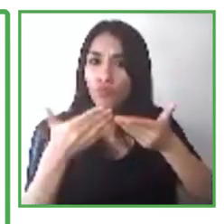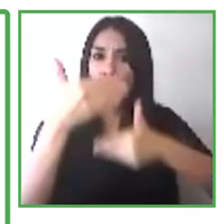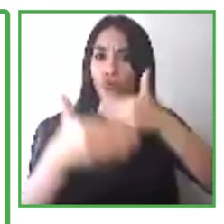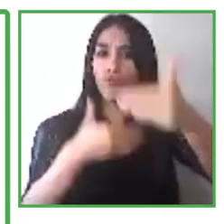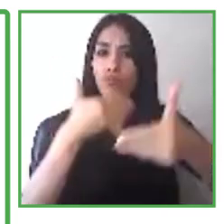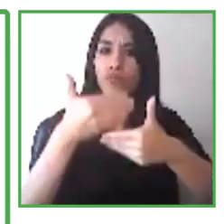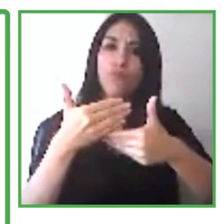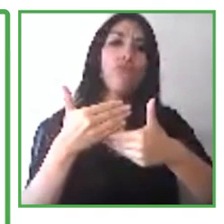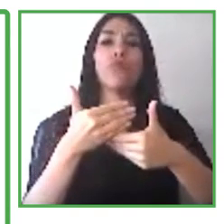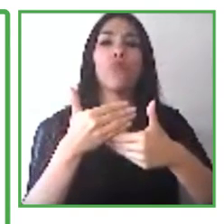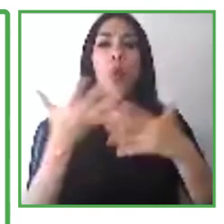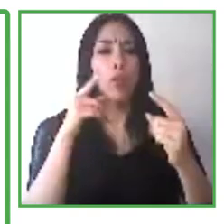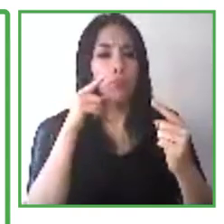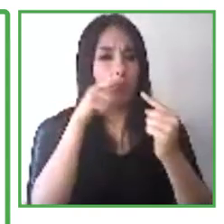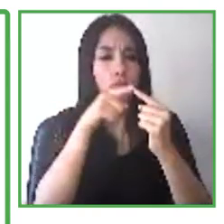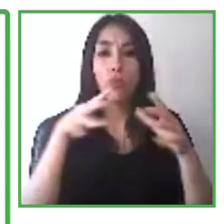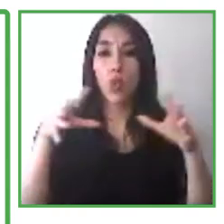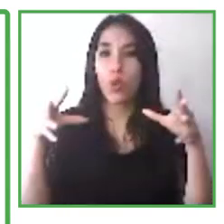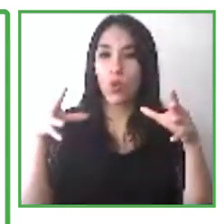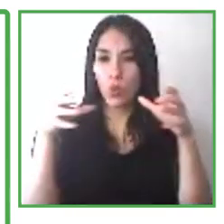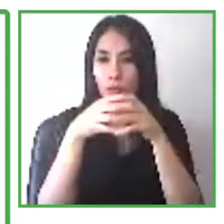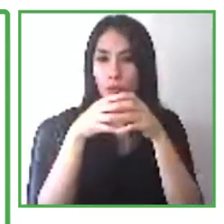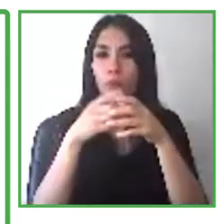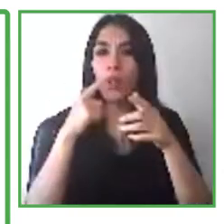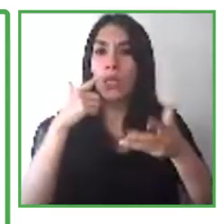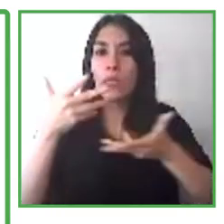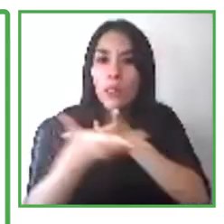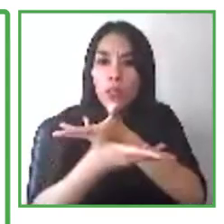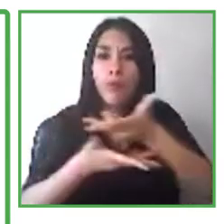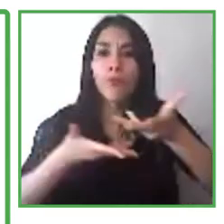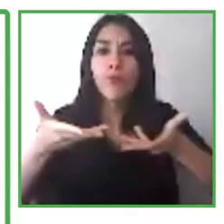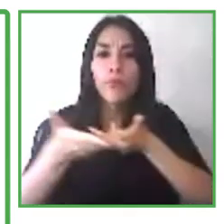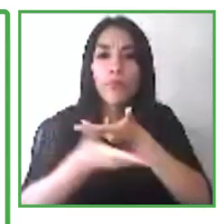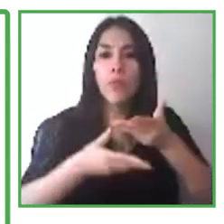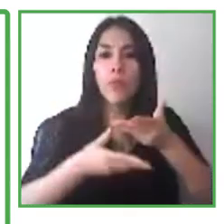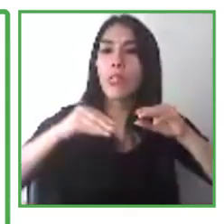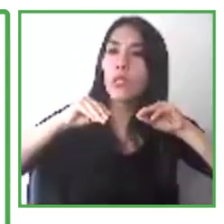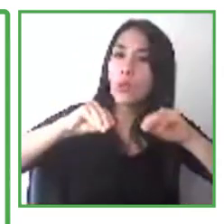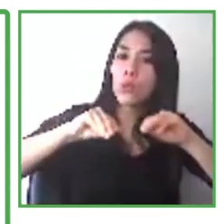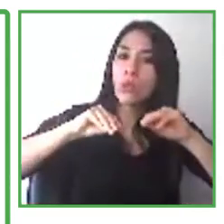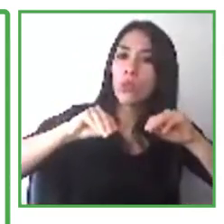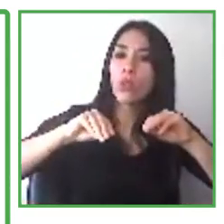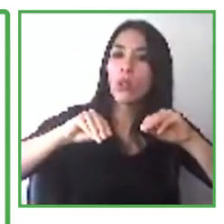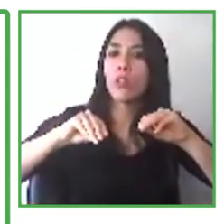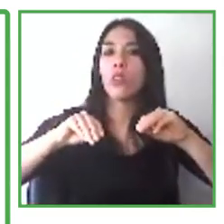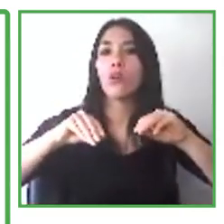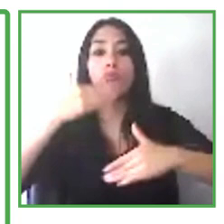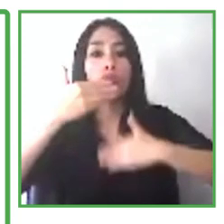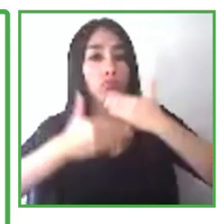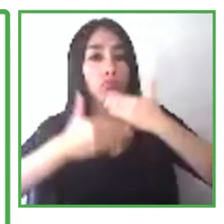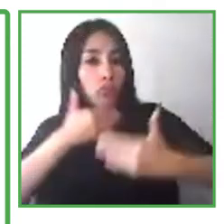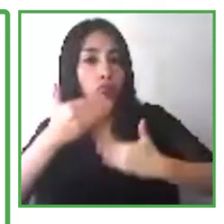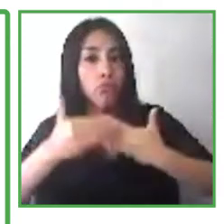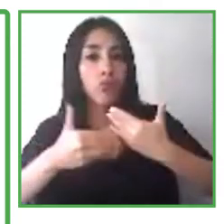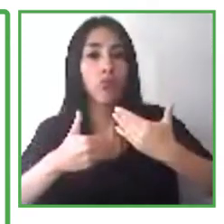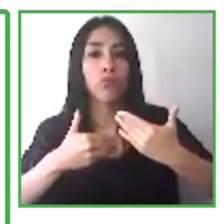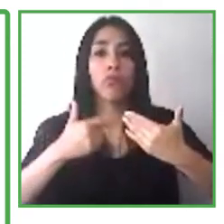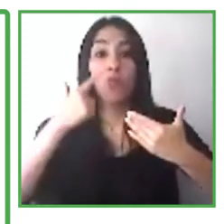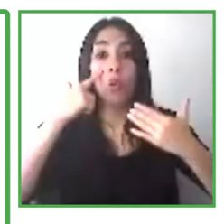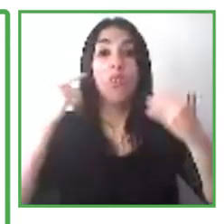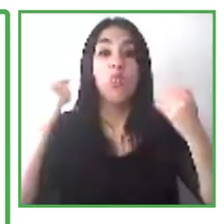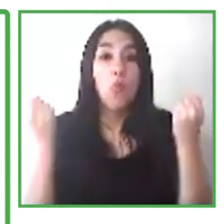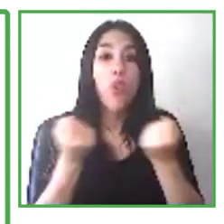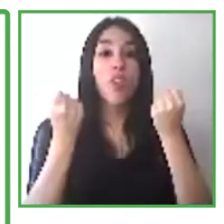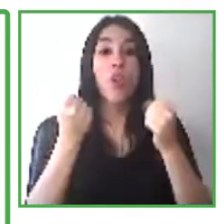of them. To some, a job or promotion make the most sense. They might be ready for it. To some, an internship is the best first step.